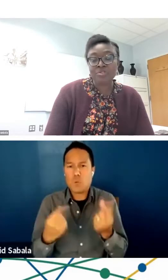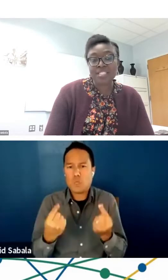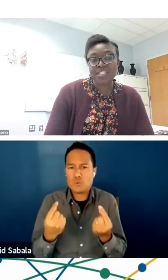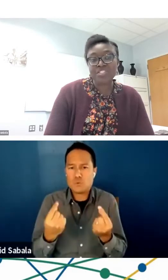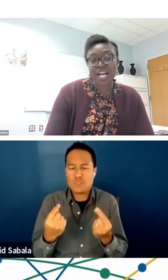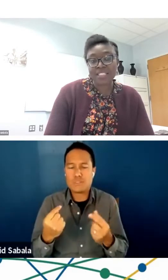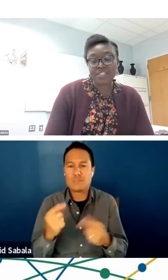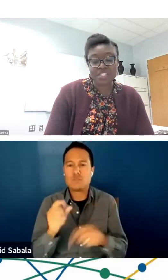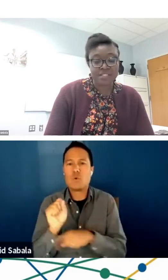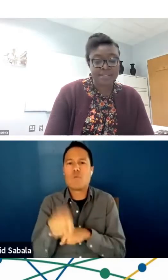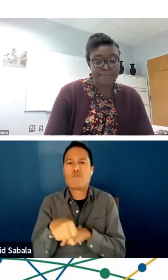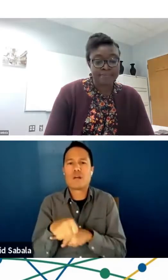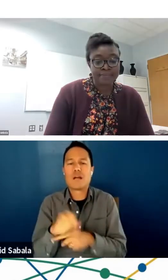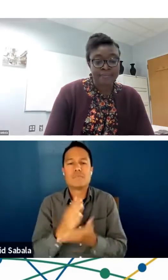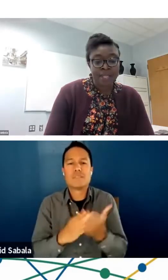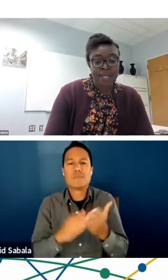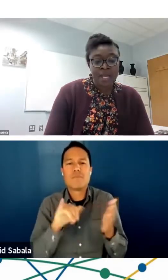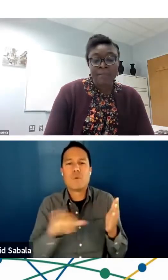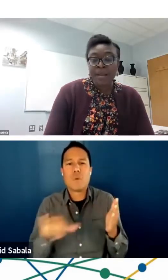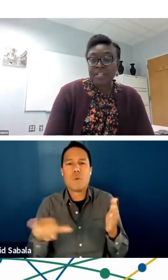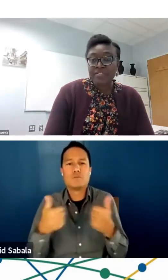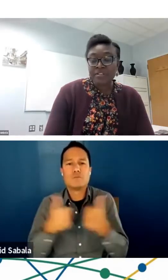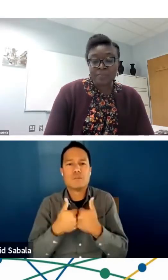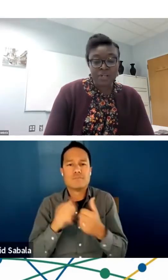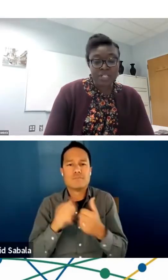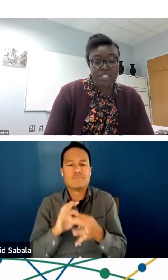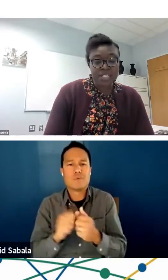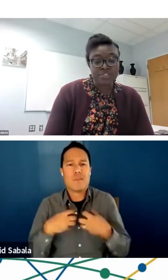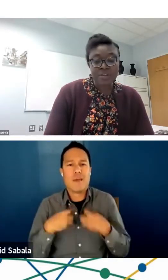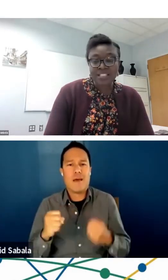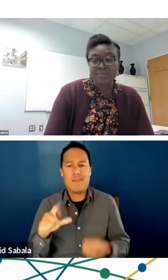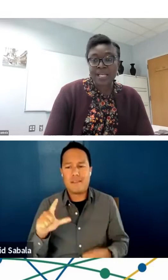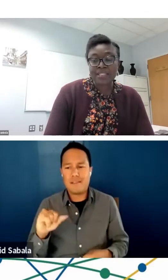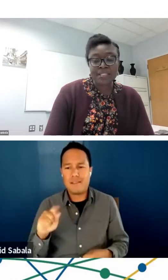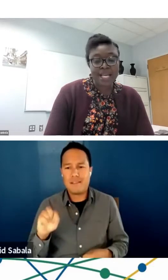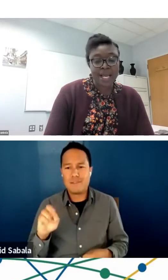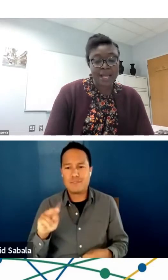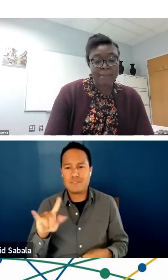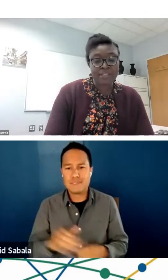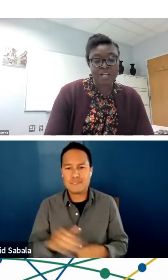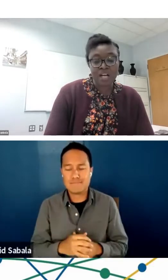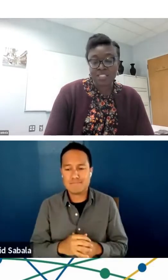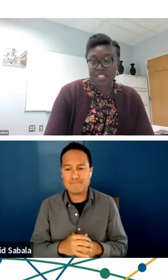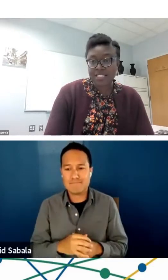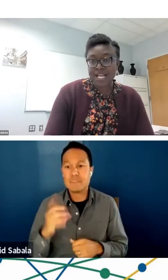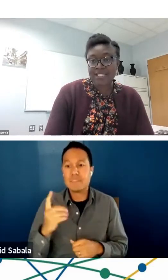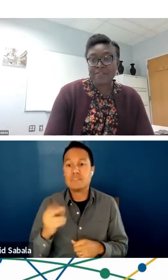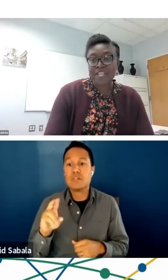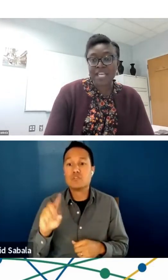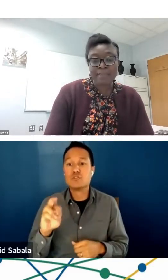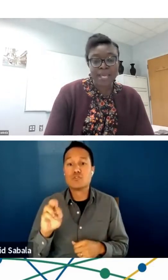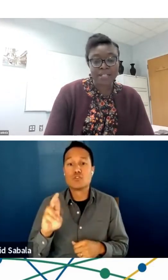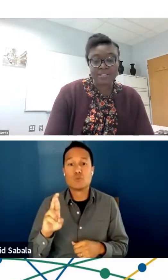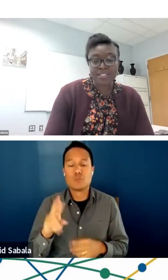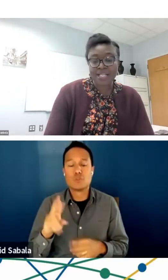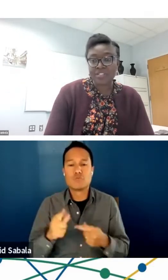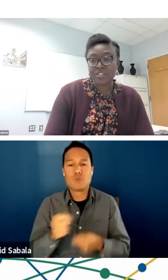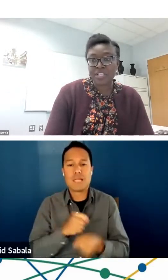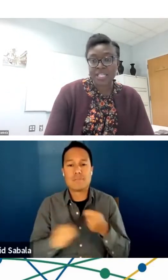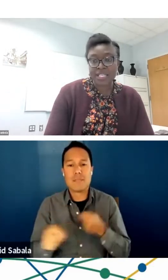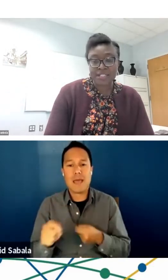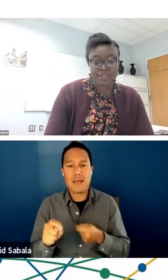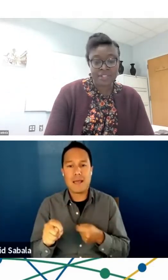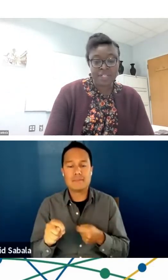health literacy challenges. Marina Serper is a transplant pathologist at the VA Medical